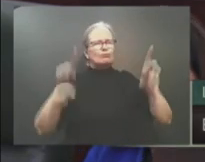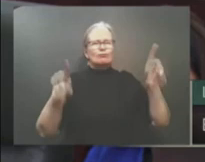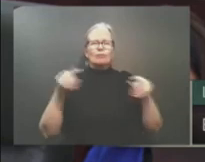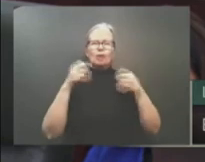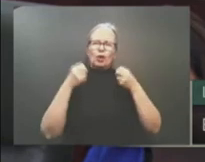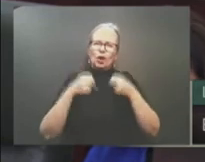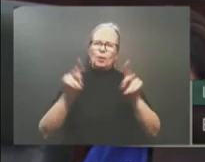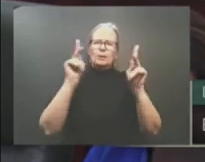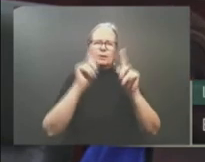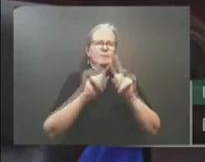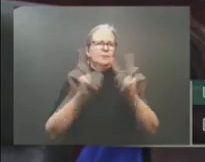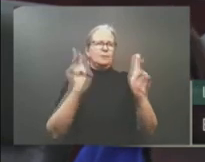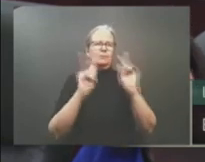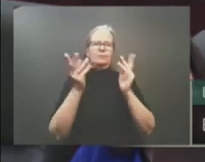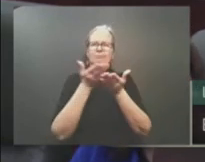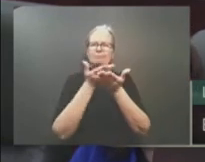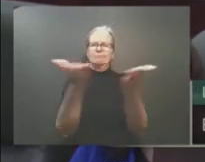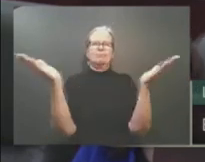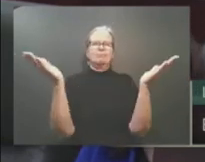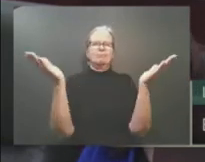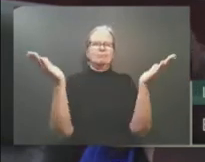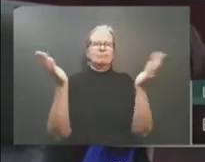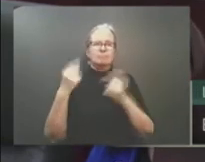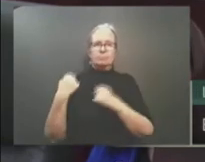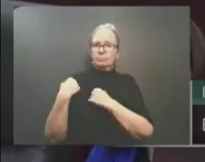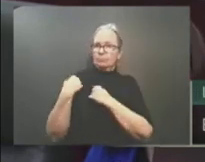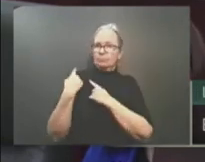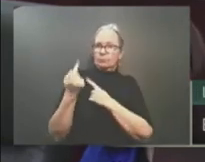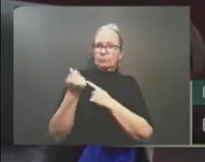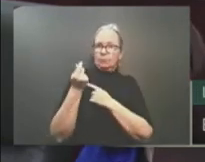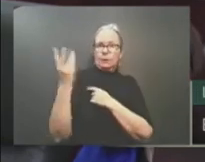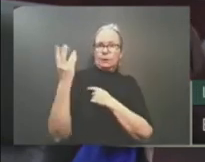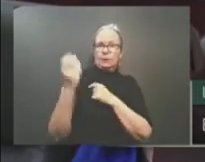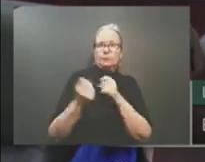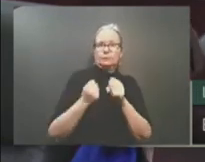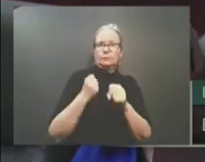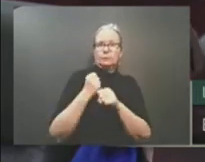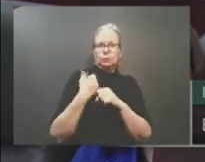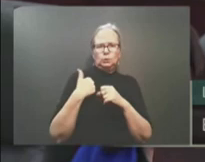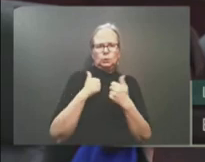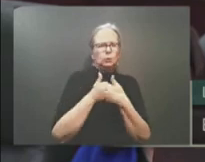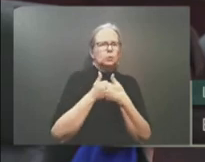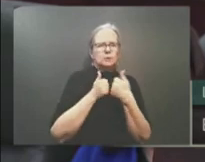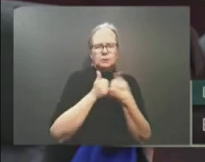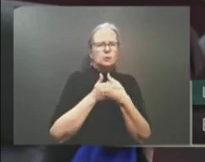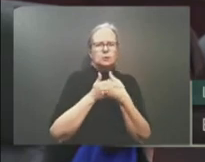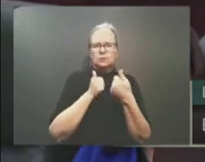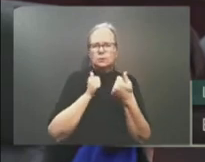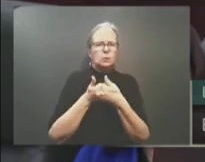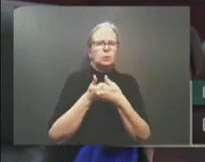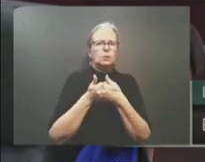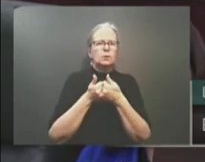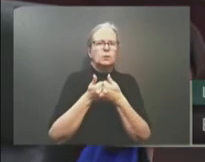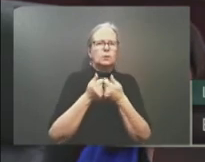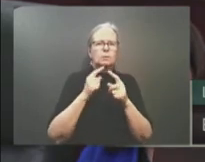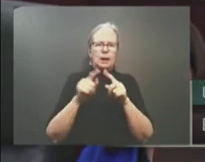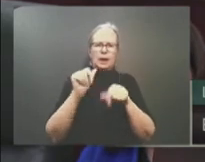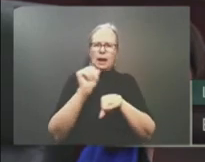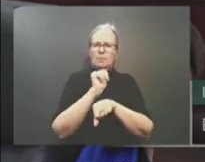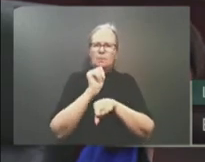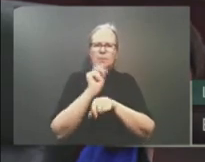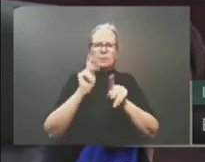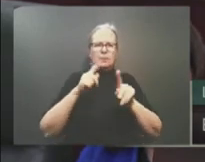last few years, but like those that came before, Albertans have dug in, worked hard, made incredible progress,